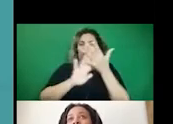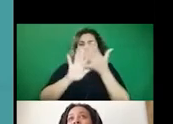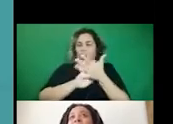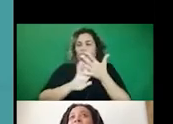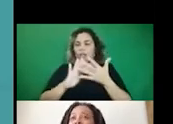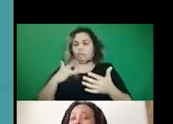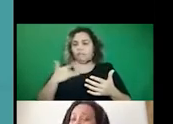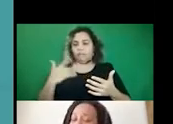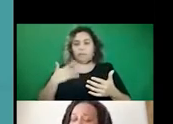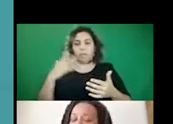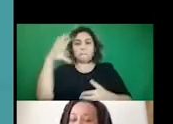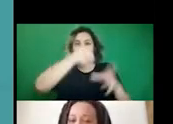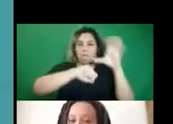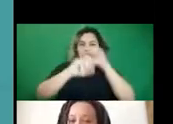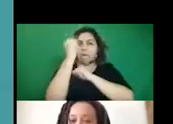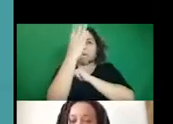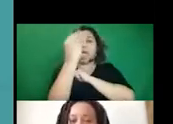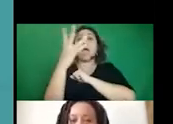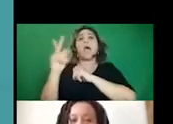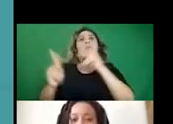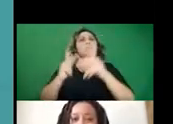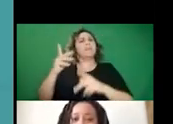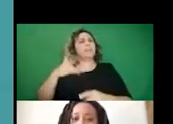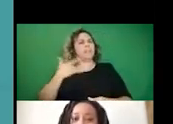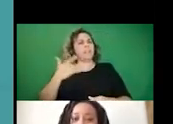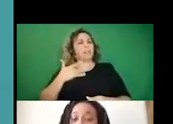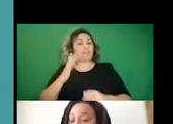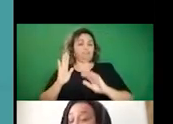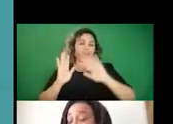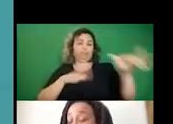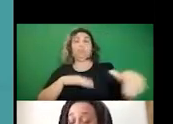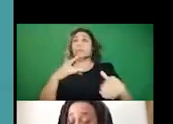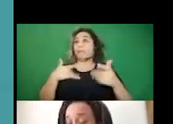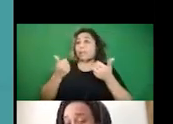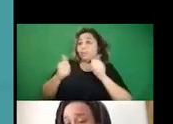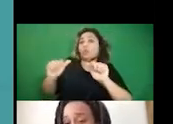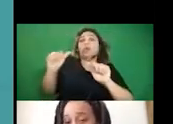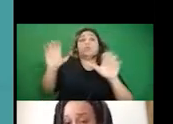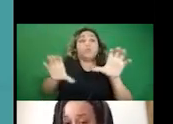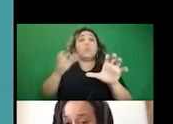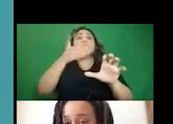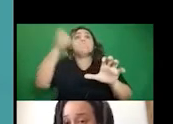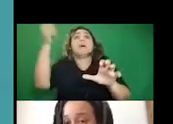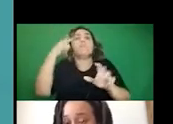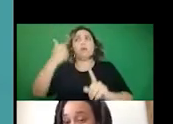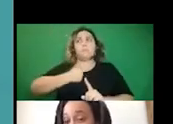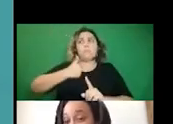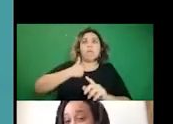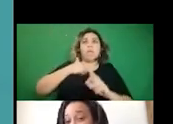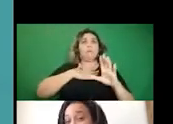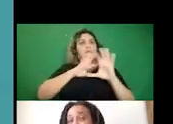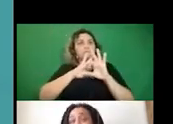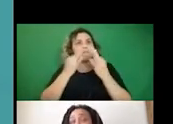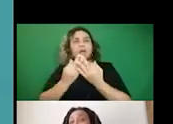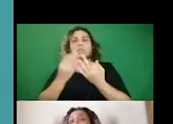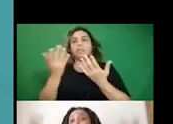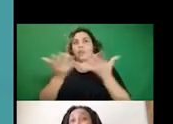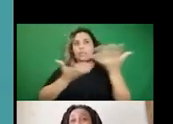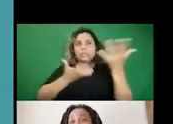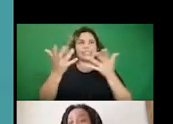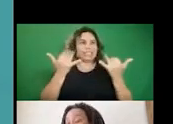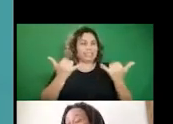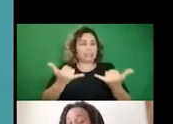yeah, holding people with dignity and the fact that they're trying to do the best for themselves and their family. And we're just in a really